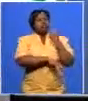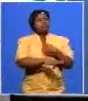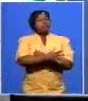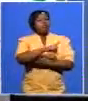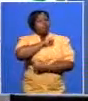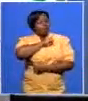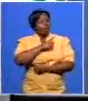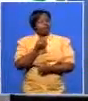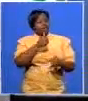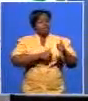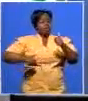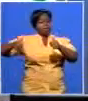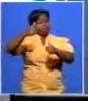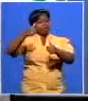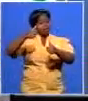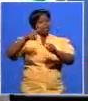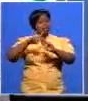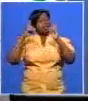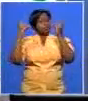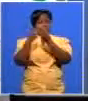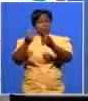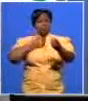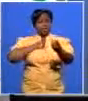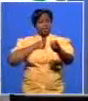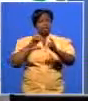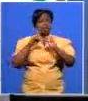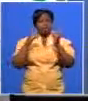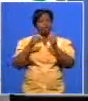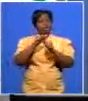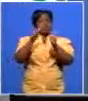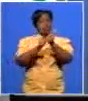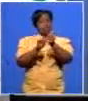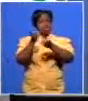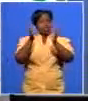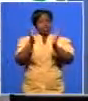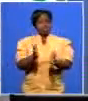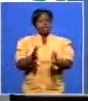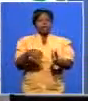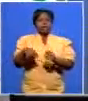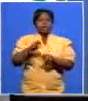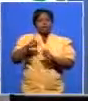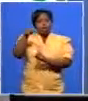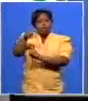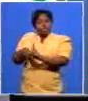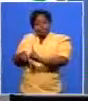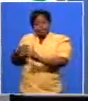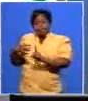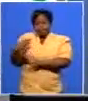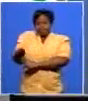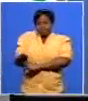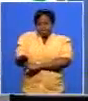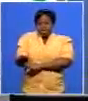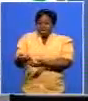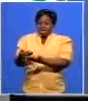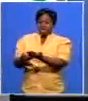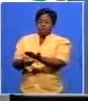position in my department as a deputy director general a person who put down on his application form that he was anc i